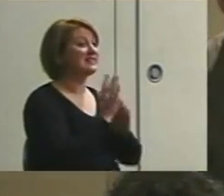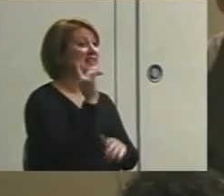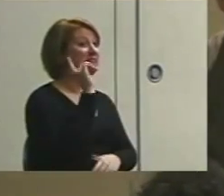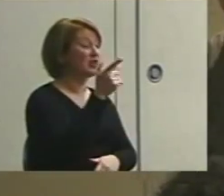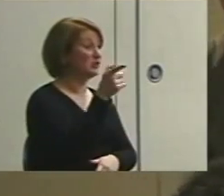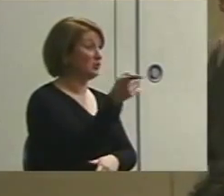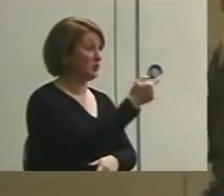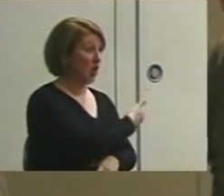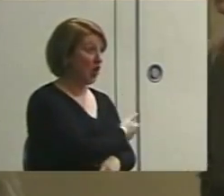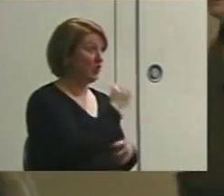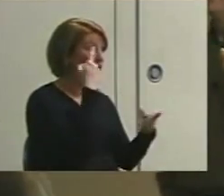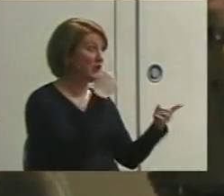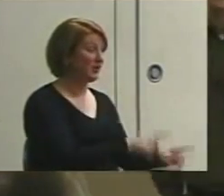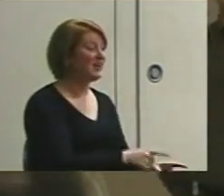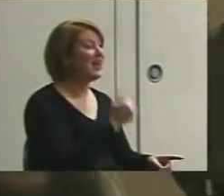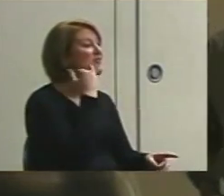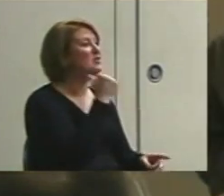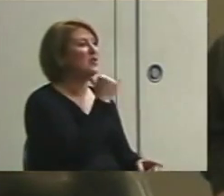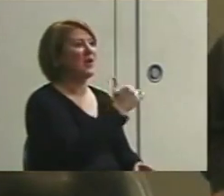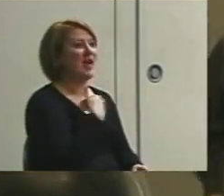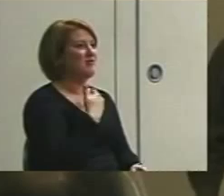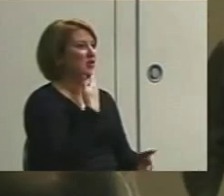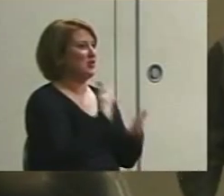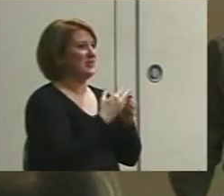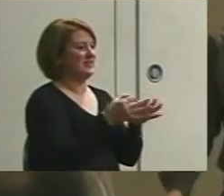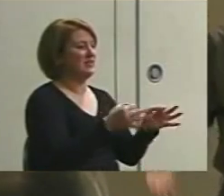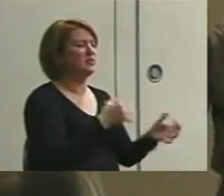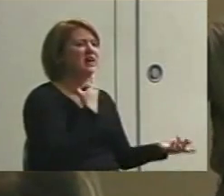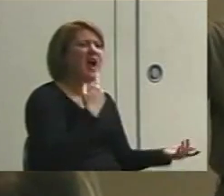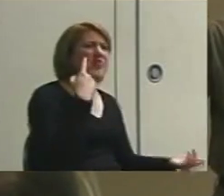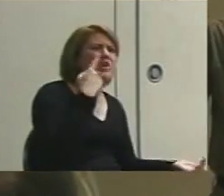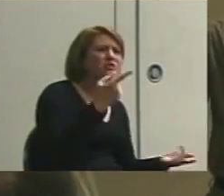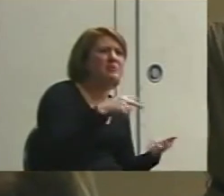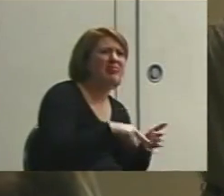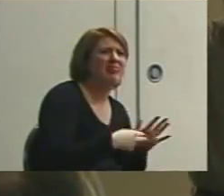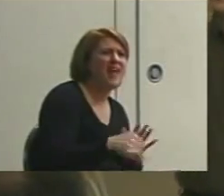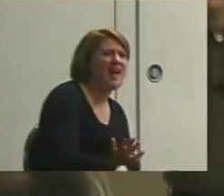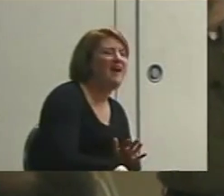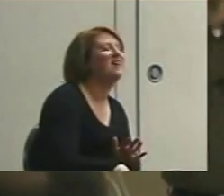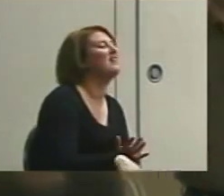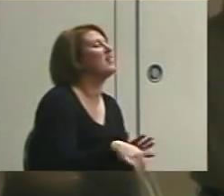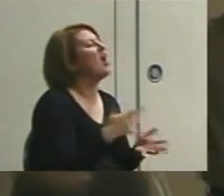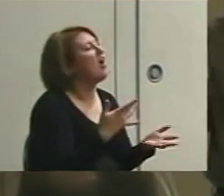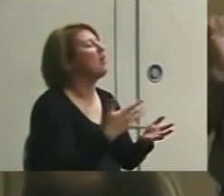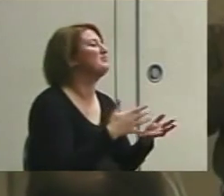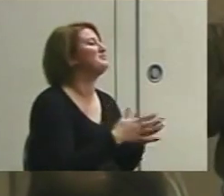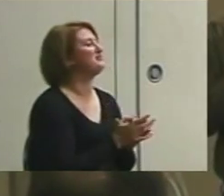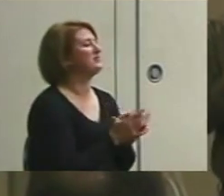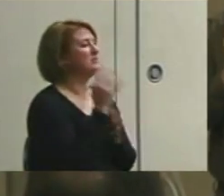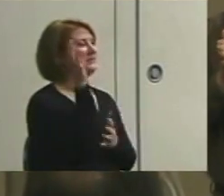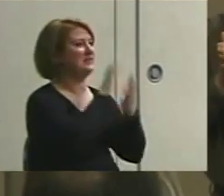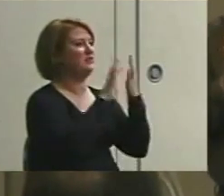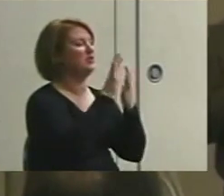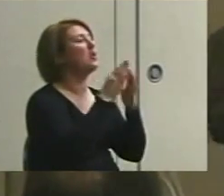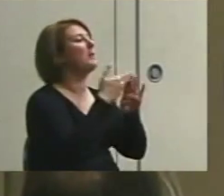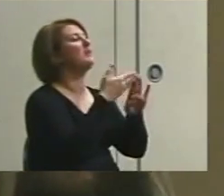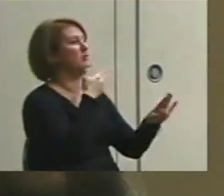guys agree? And if you don't have a good definition you're going to go well I thought you meant this. No I thought we were talking about that. So do that before.